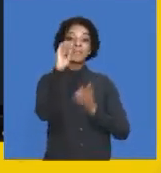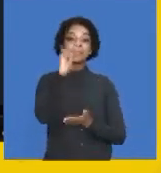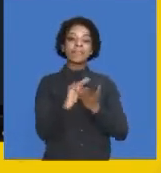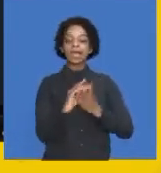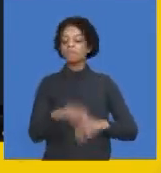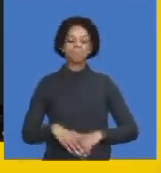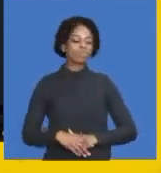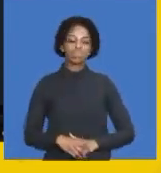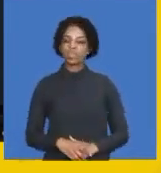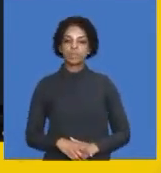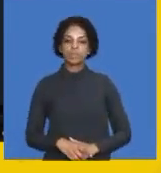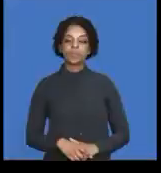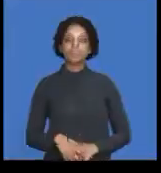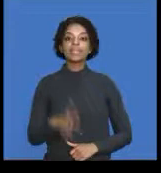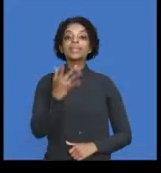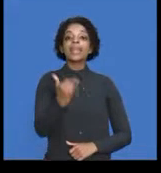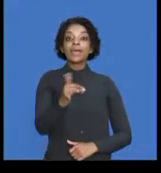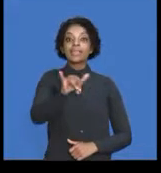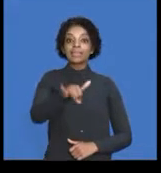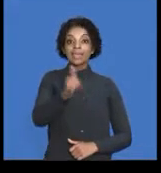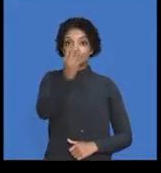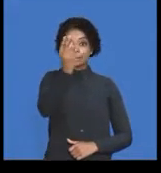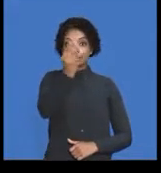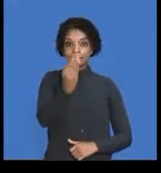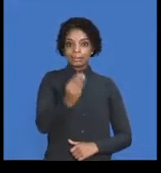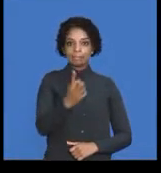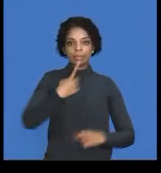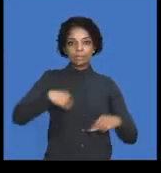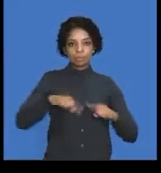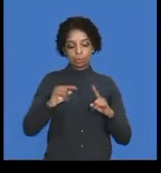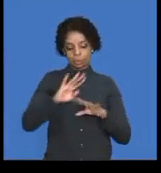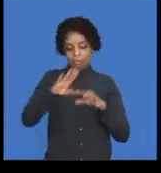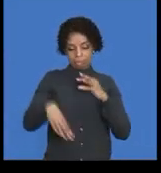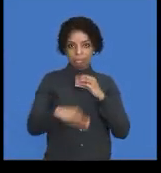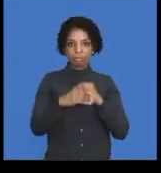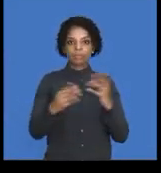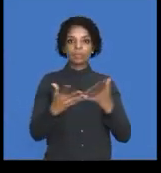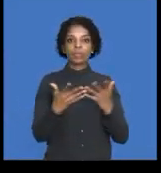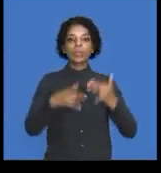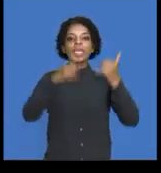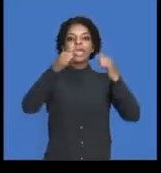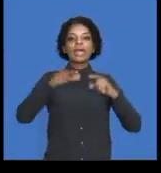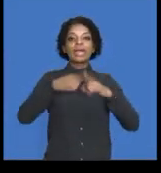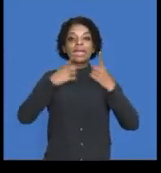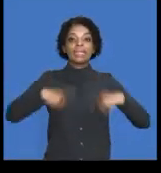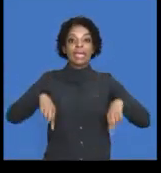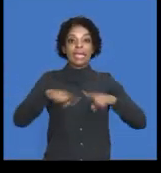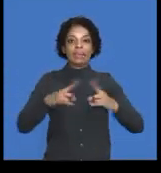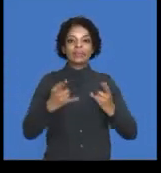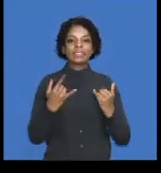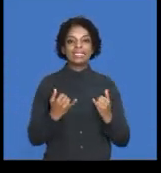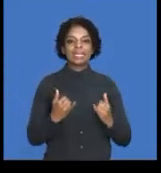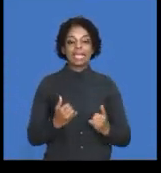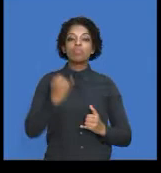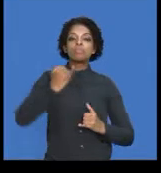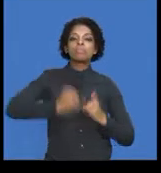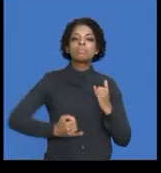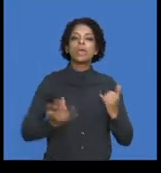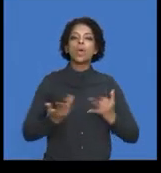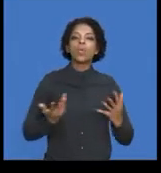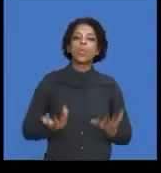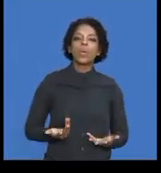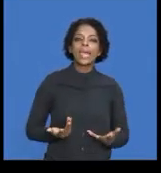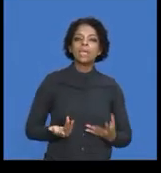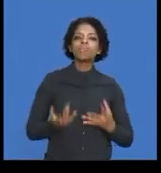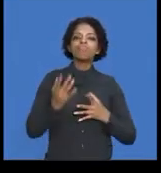take that amount and we add it back to our account. Watch. The error is in generation